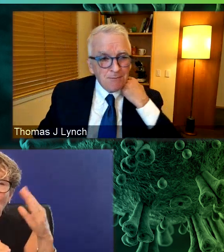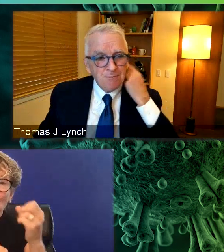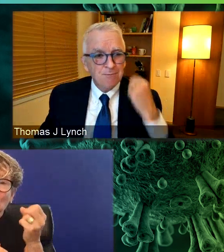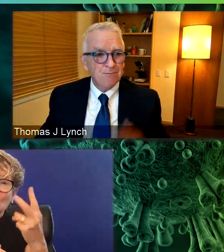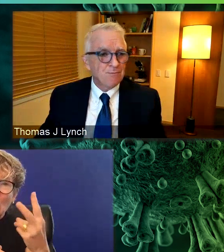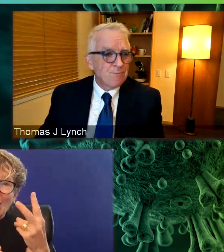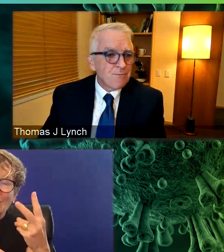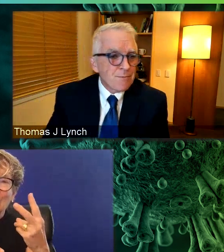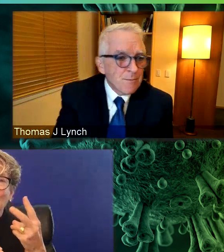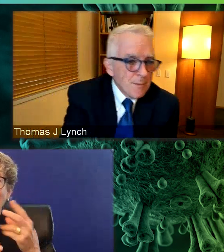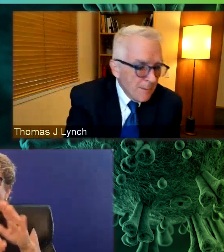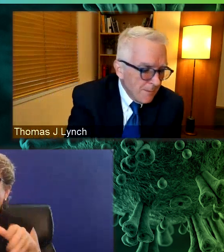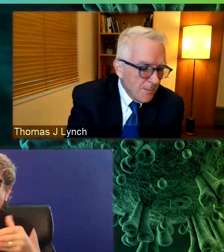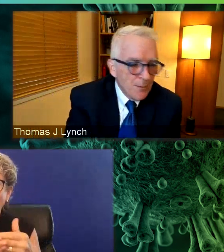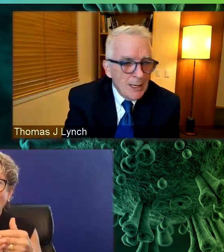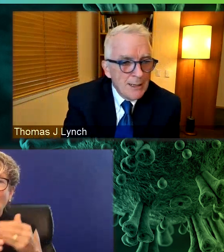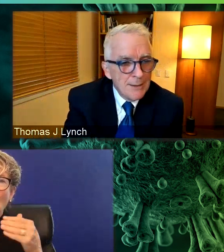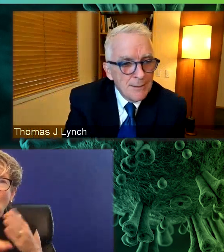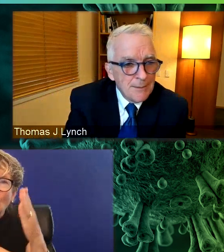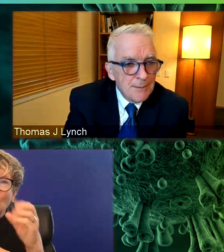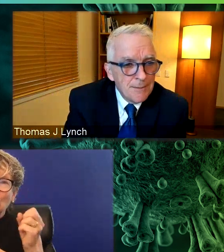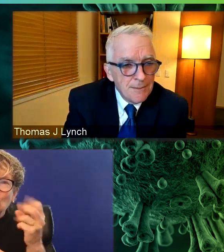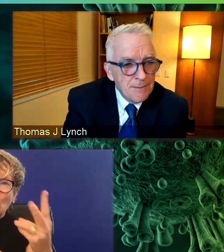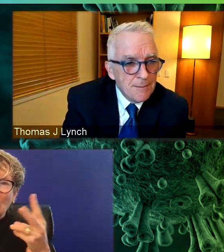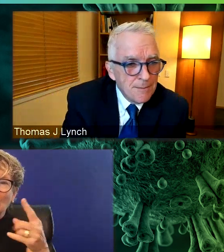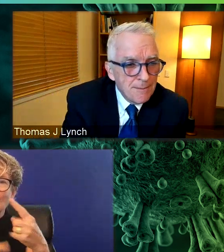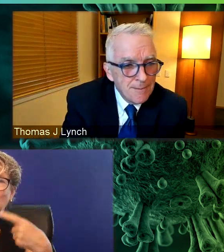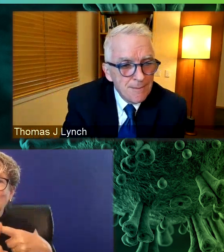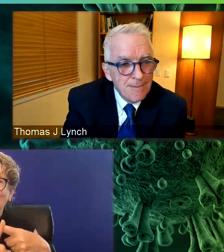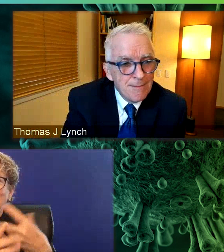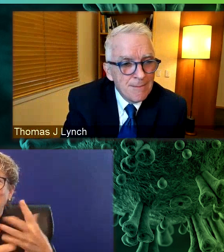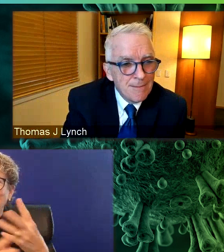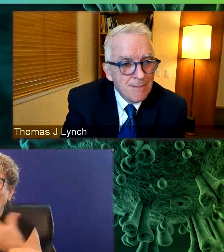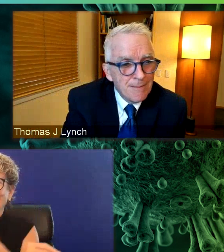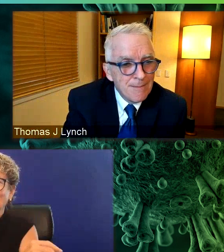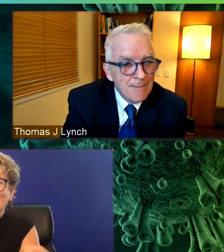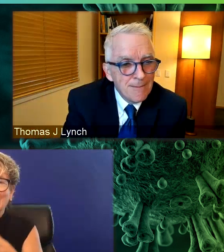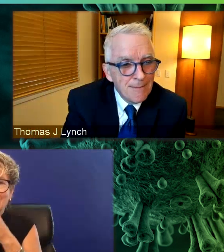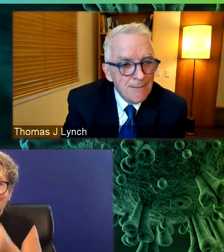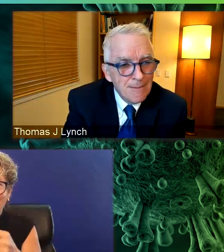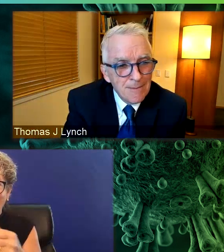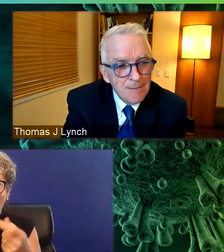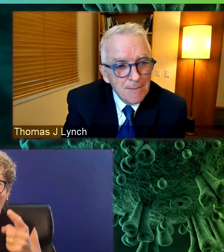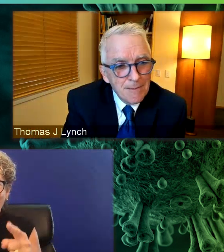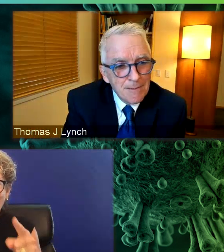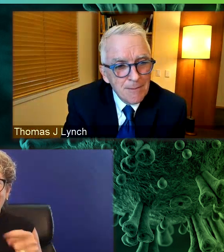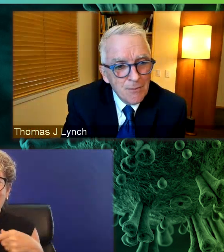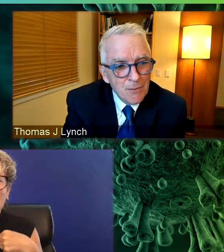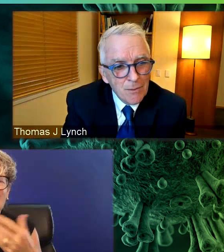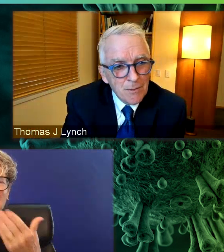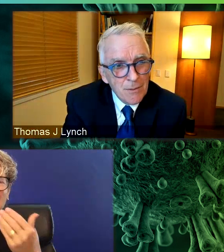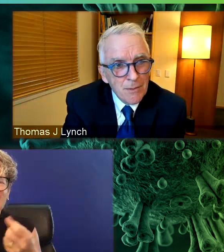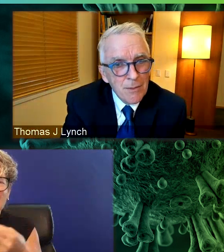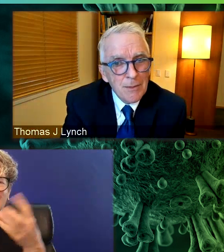that. Sure. I do want to make one point, just that, you know, I think